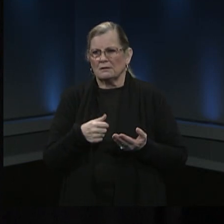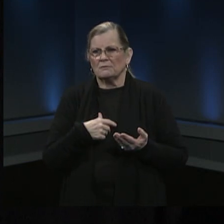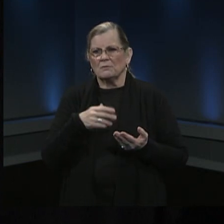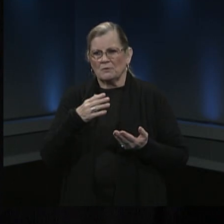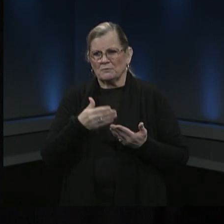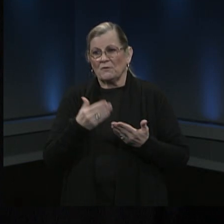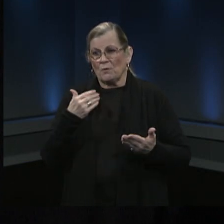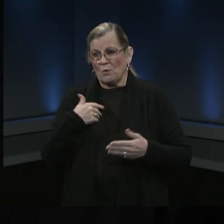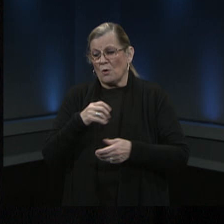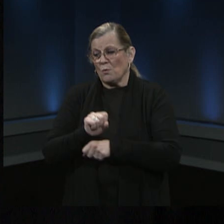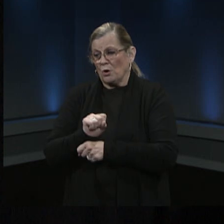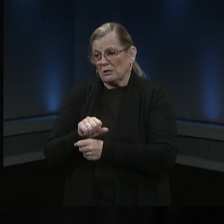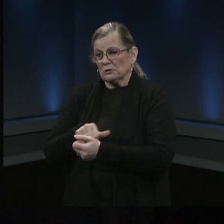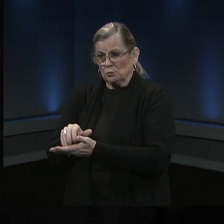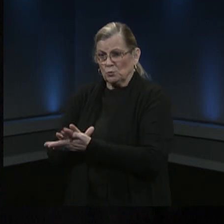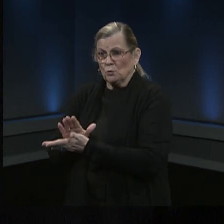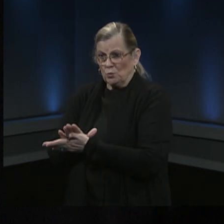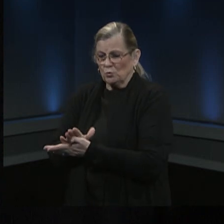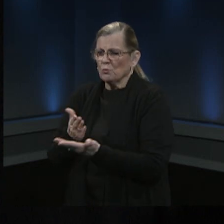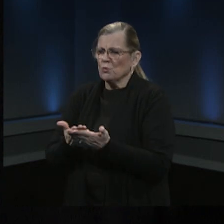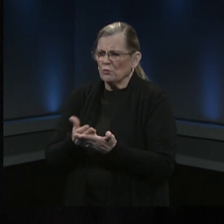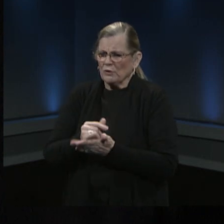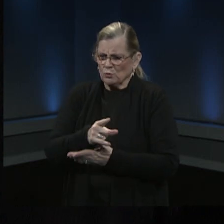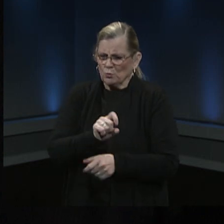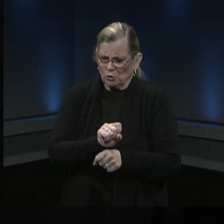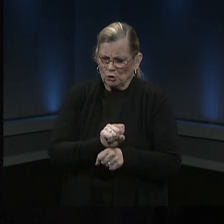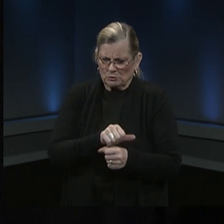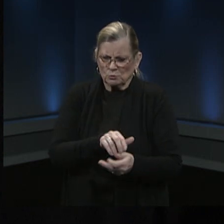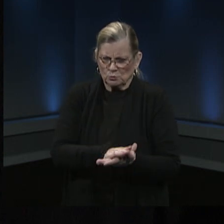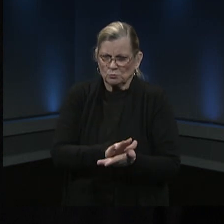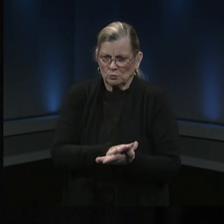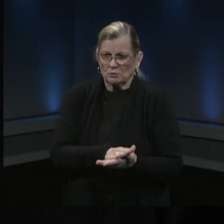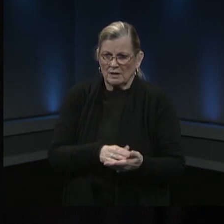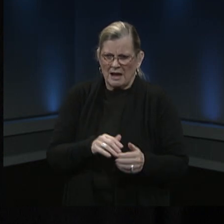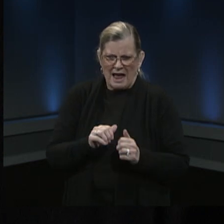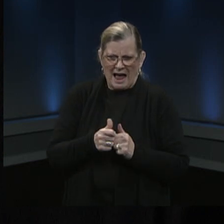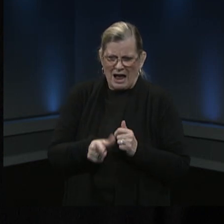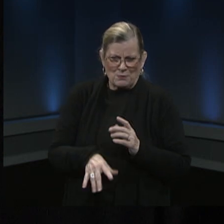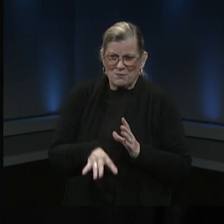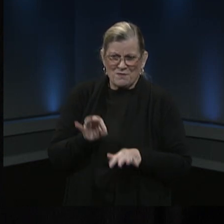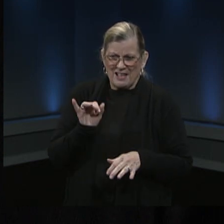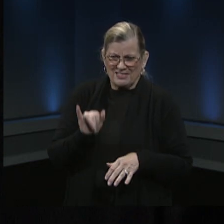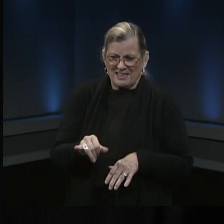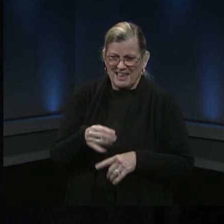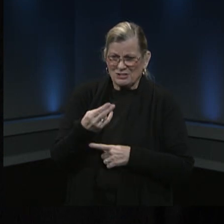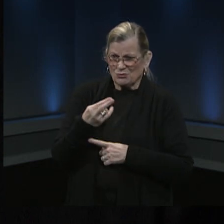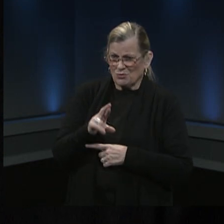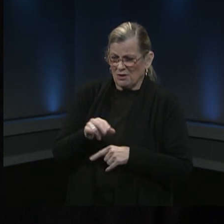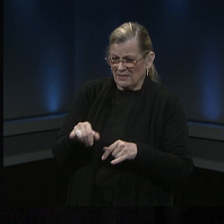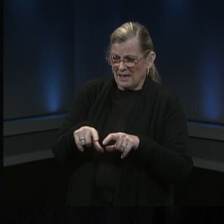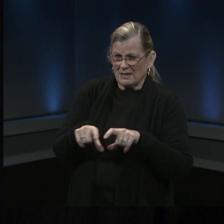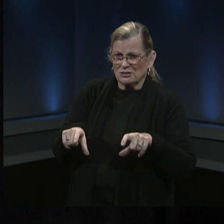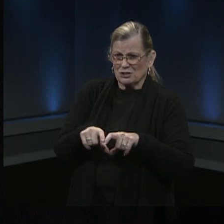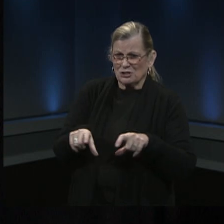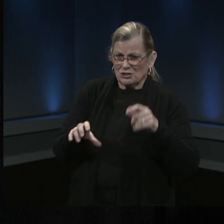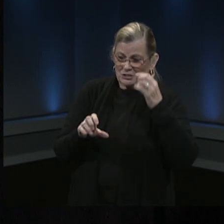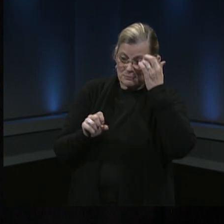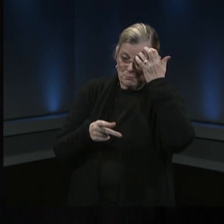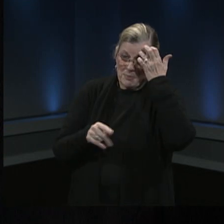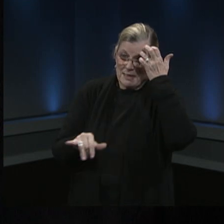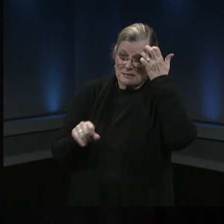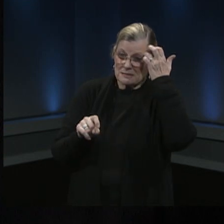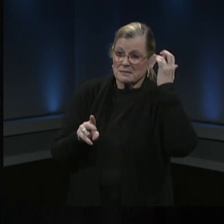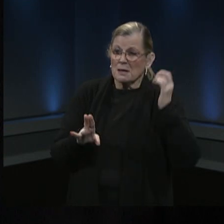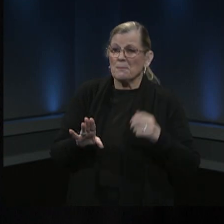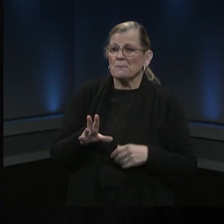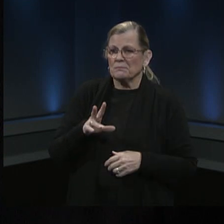that aren't certain on where you can find your most recent pay stub you can either locate it in the pay guidance that's emailed